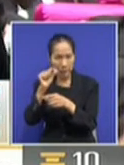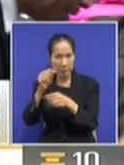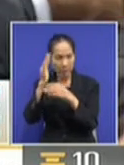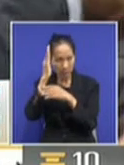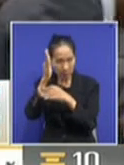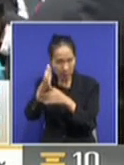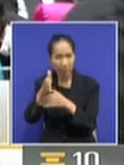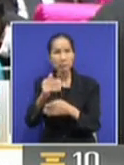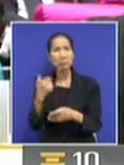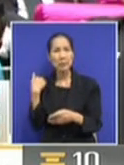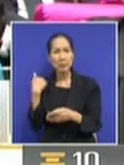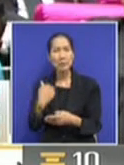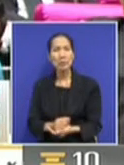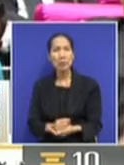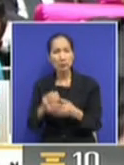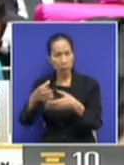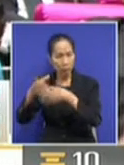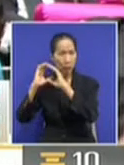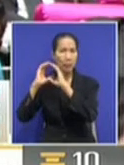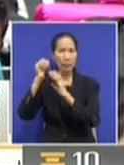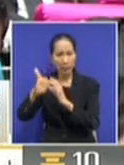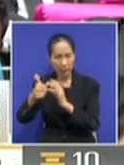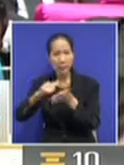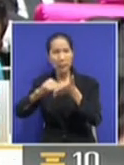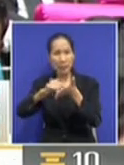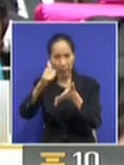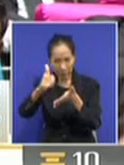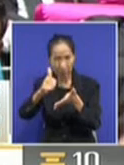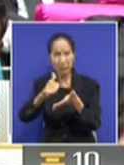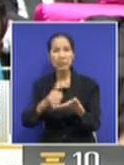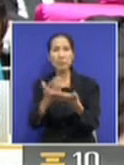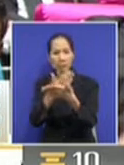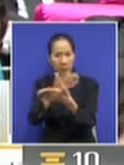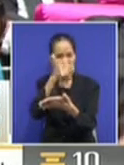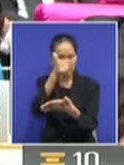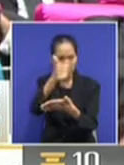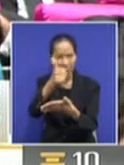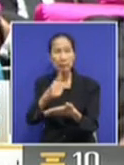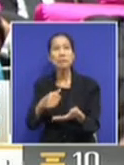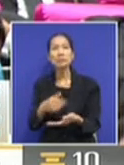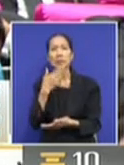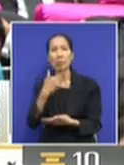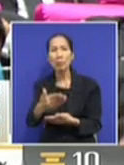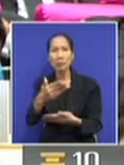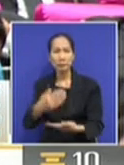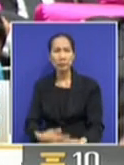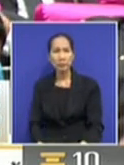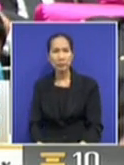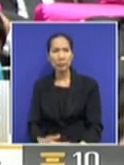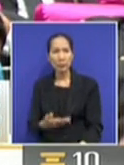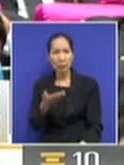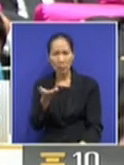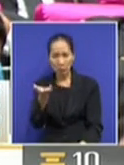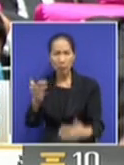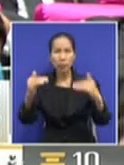now we have a special guest to give us an insight into what the debate